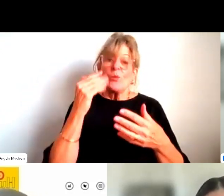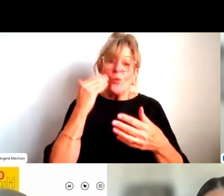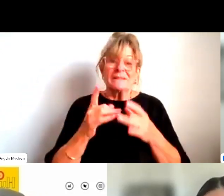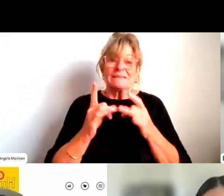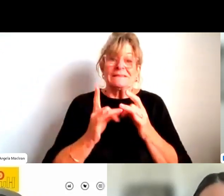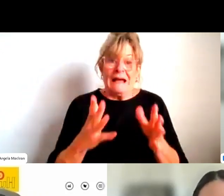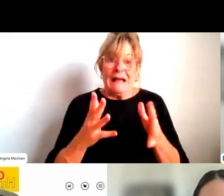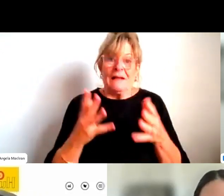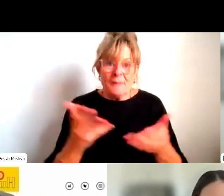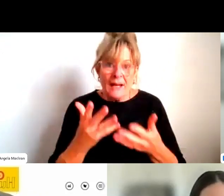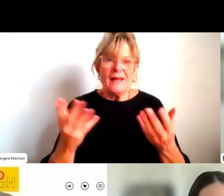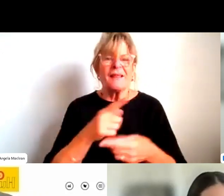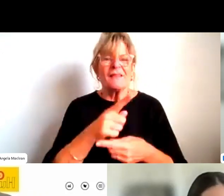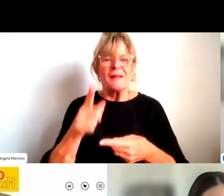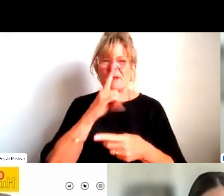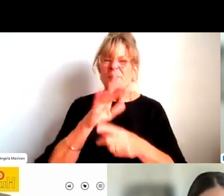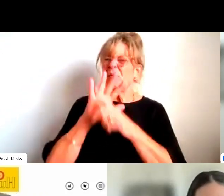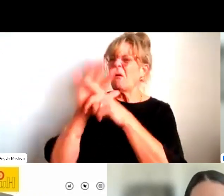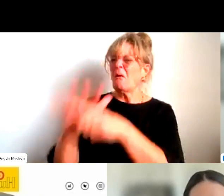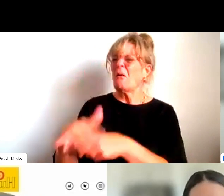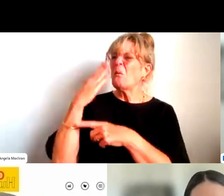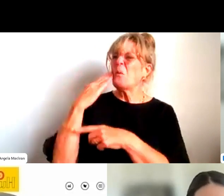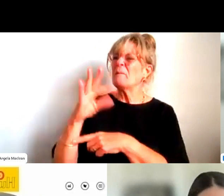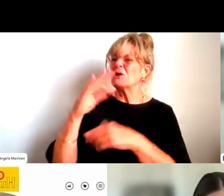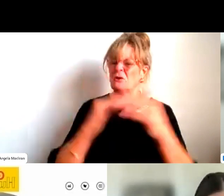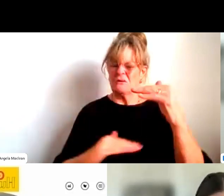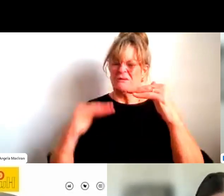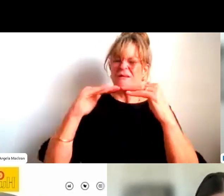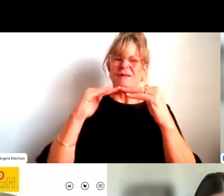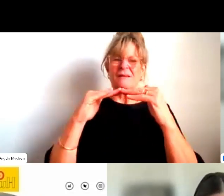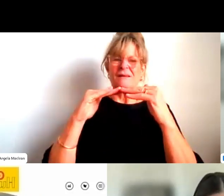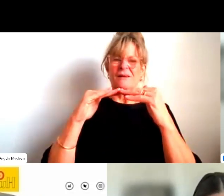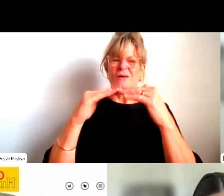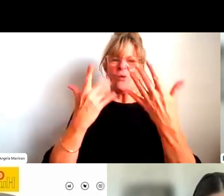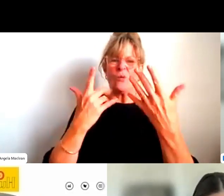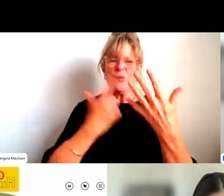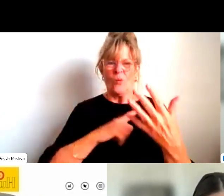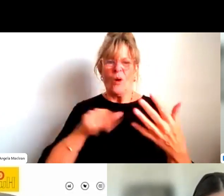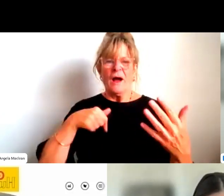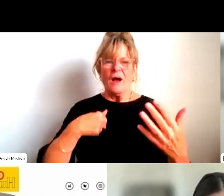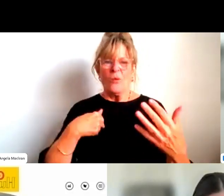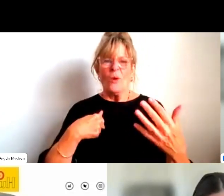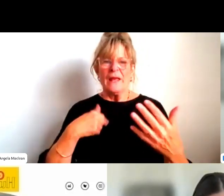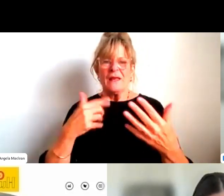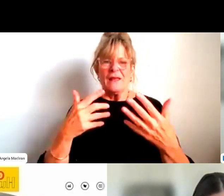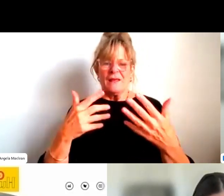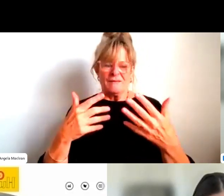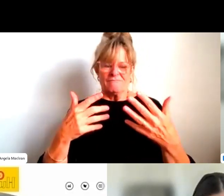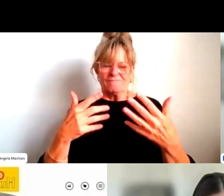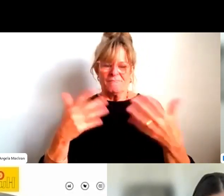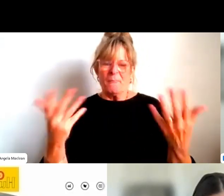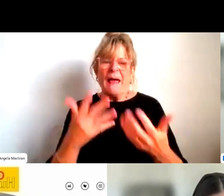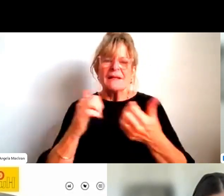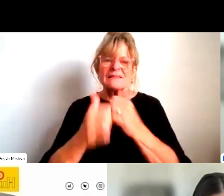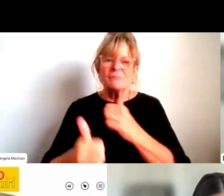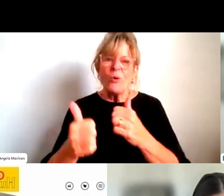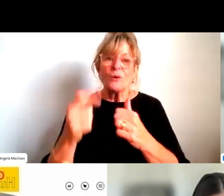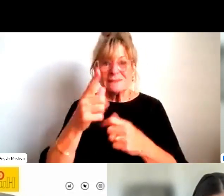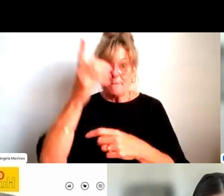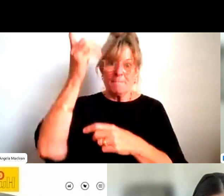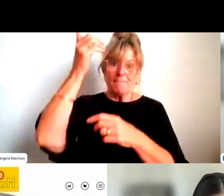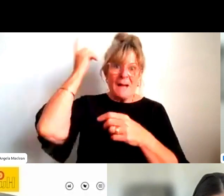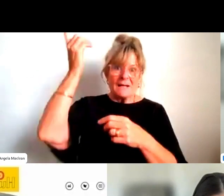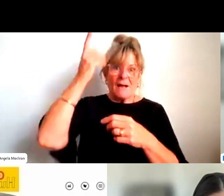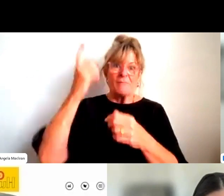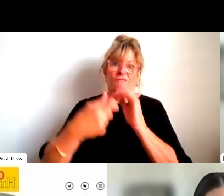same level. How can you expect women to play a sport designed for men in sportswear and gear again designed for men and for a male